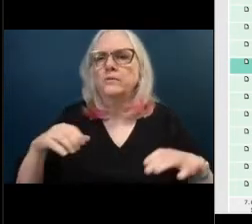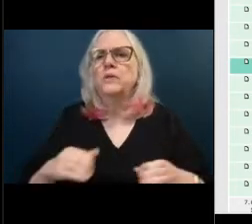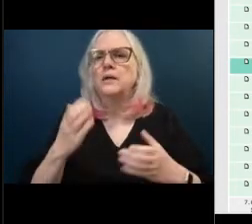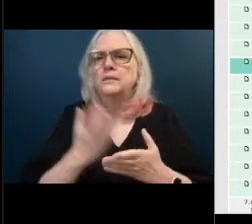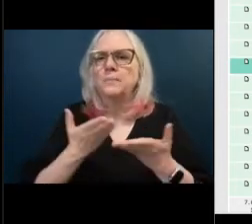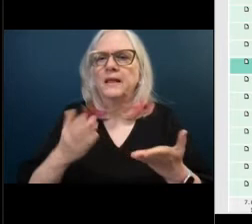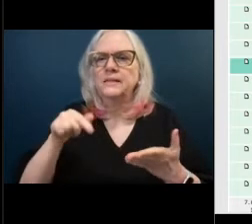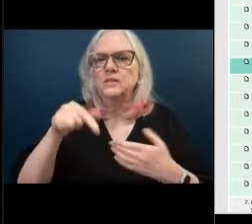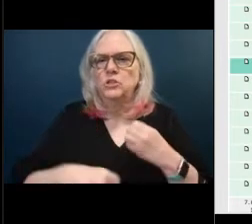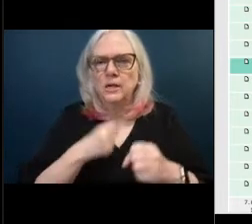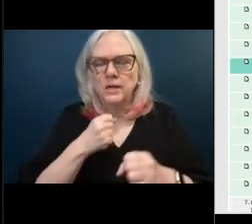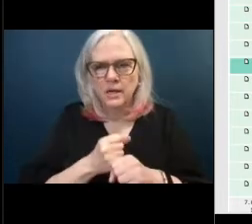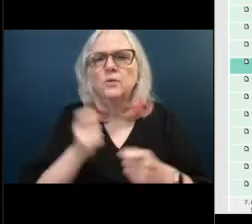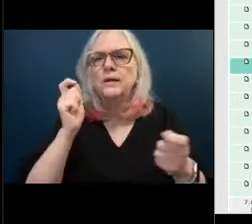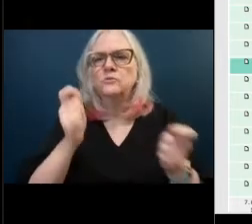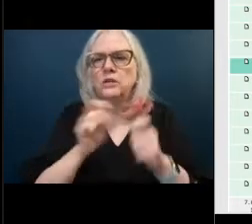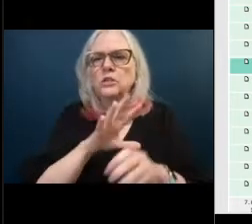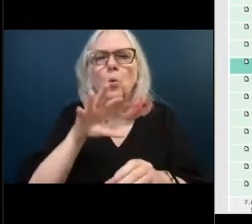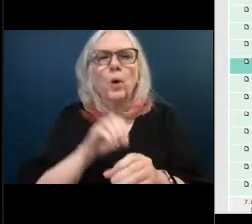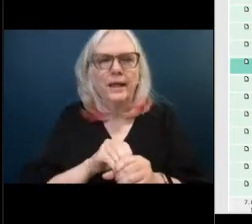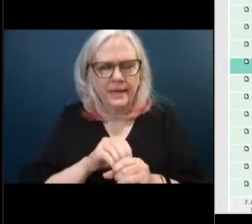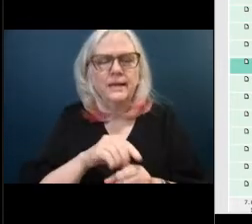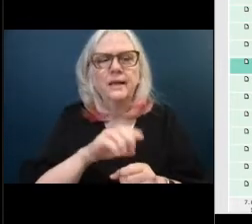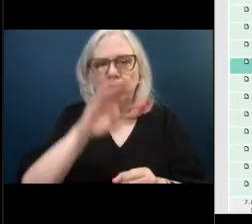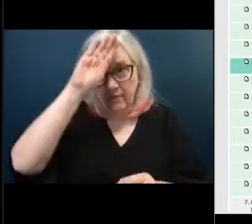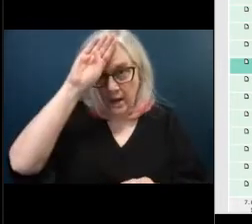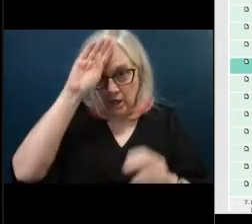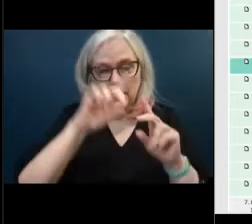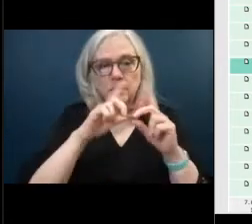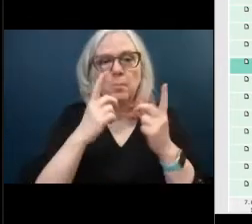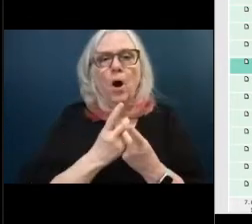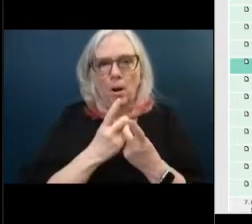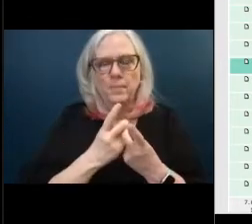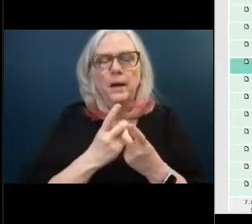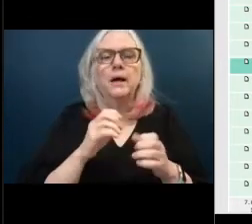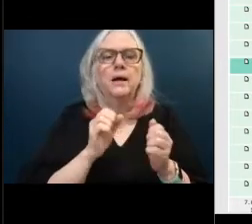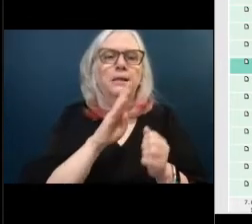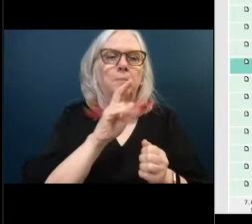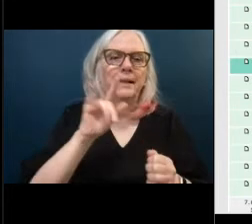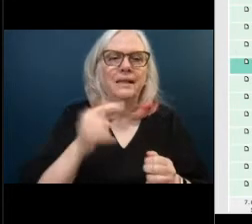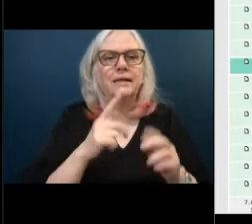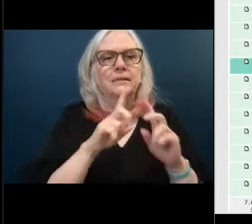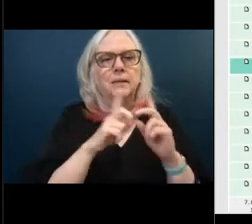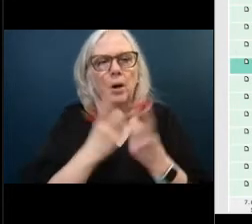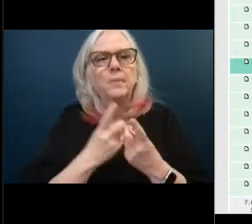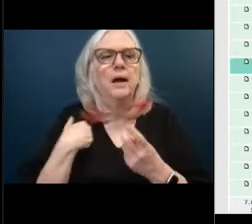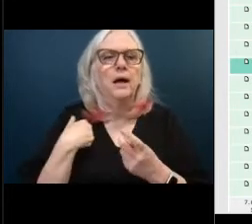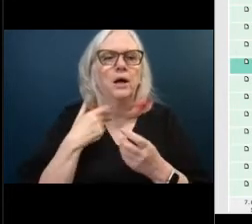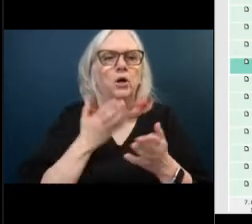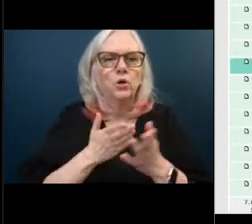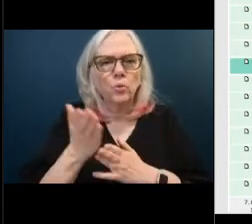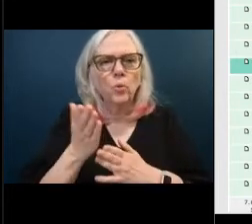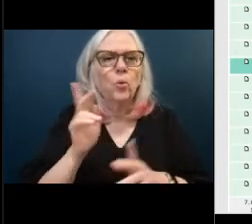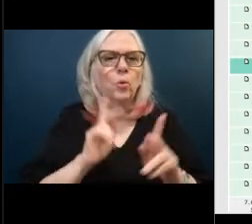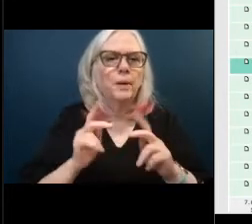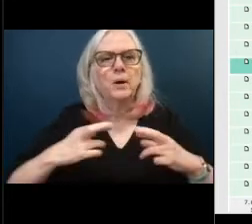changes within the ems billing department in the fire department through some attrition uh where we've decided to go ahead and outsource to